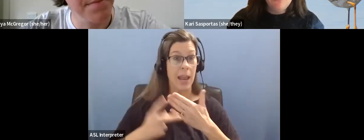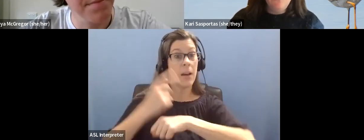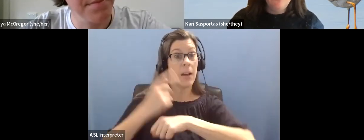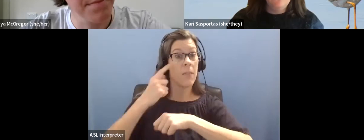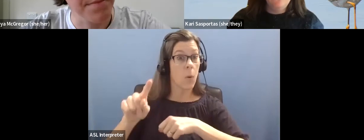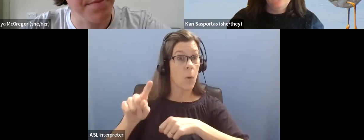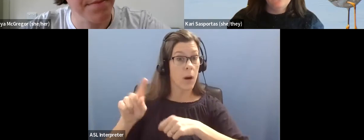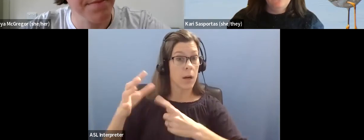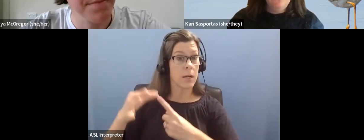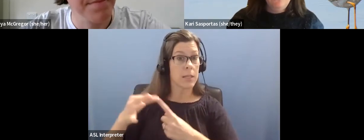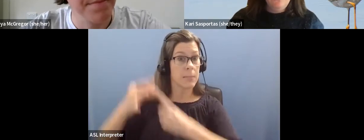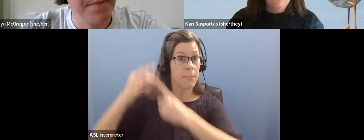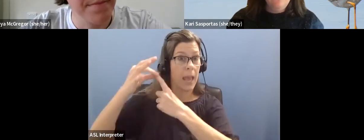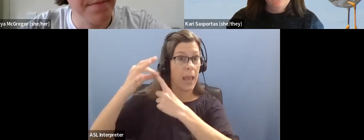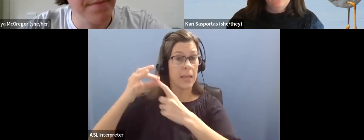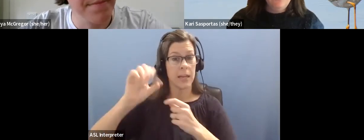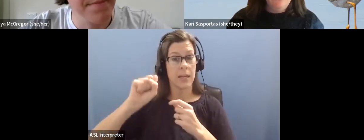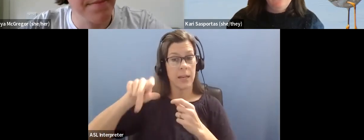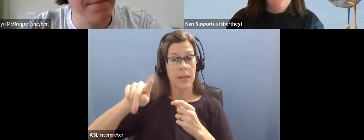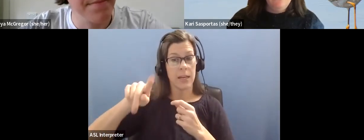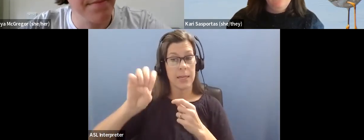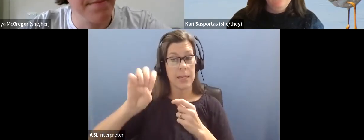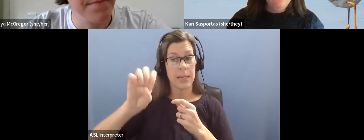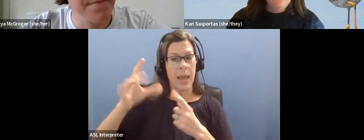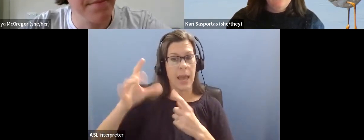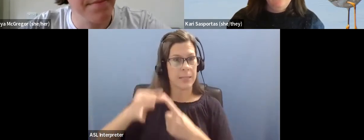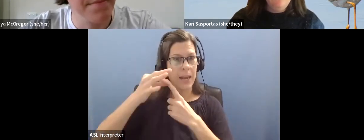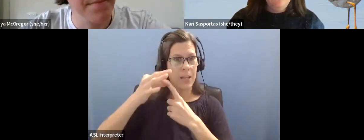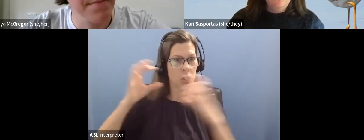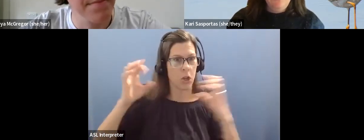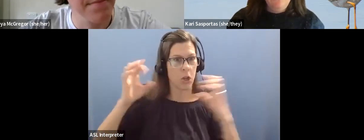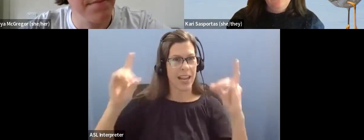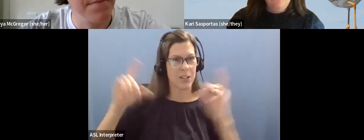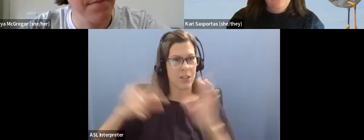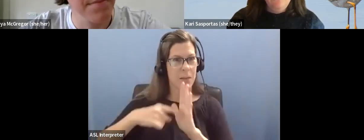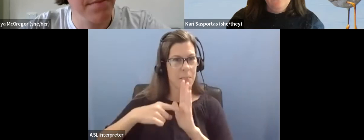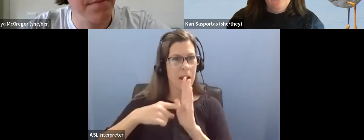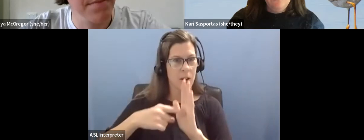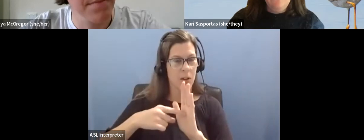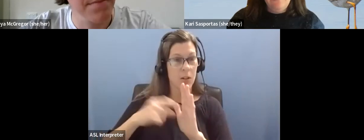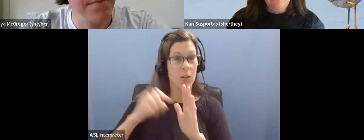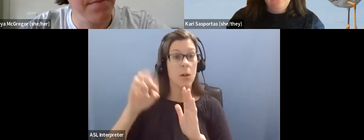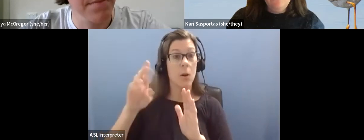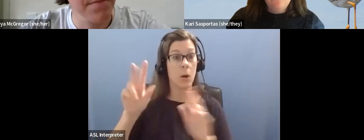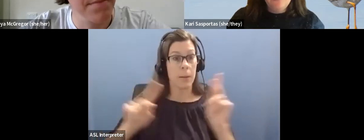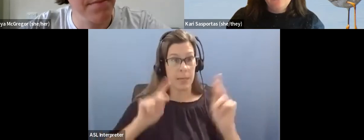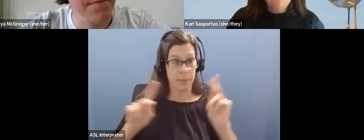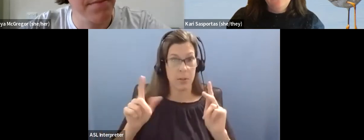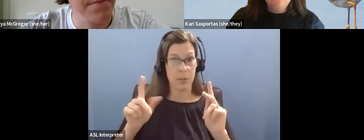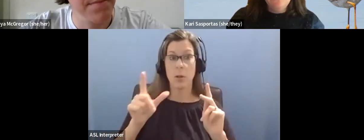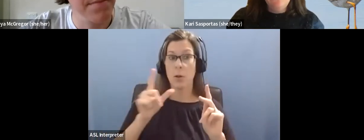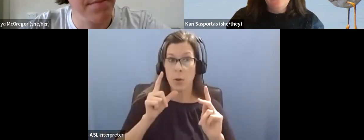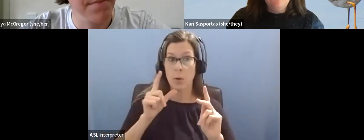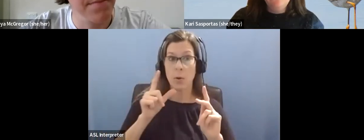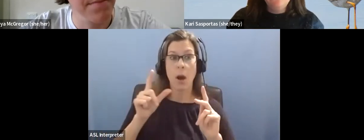education model or, um, driven by, um, people in, um, kind of allied health professions